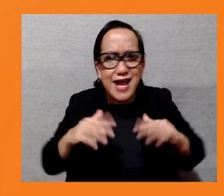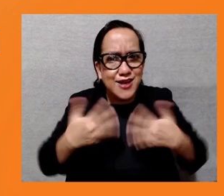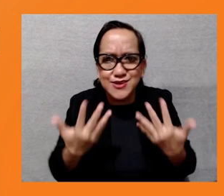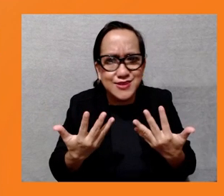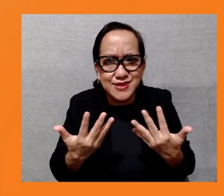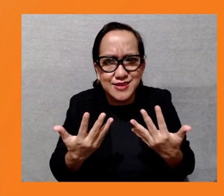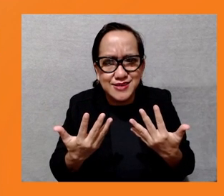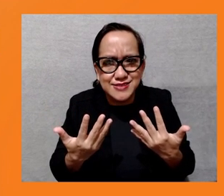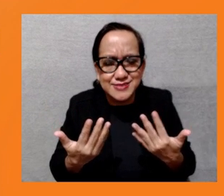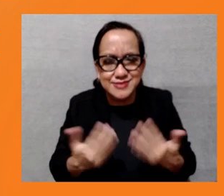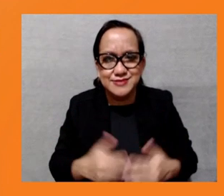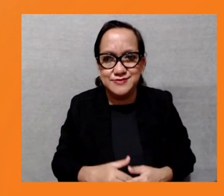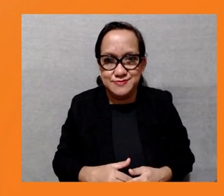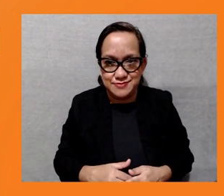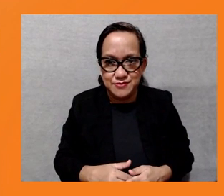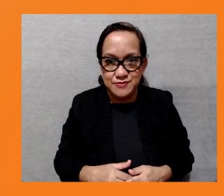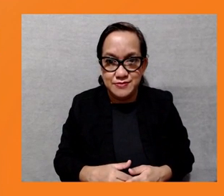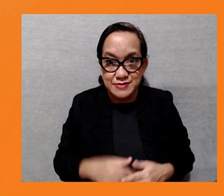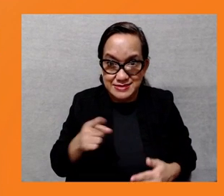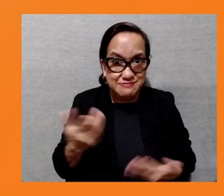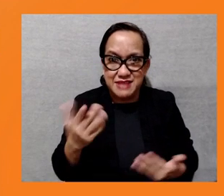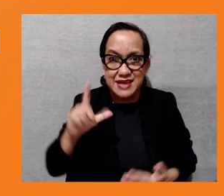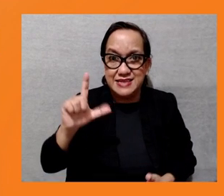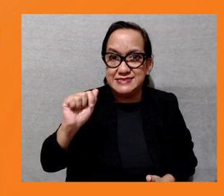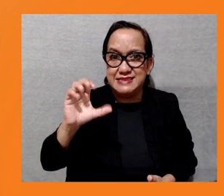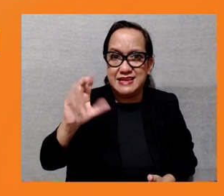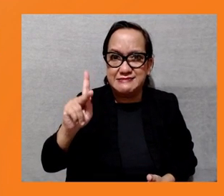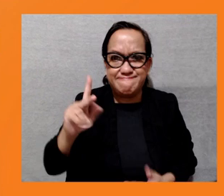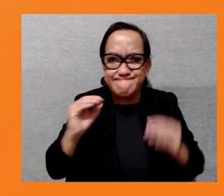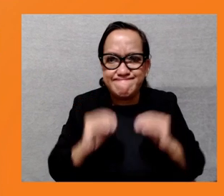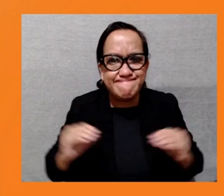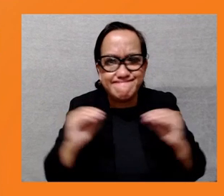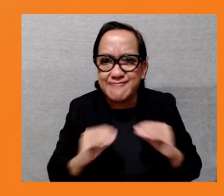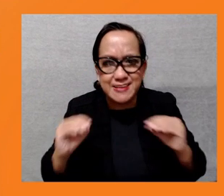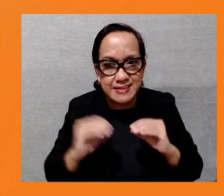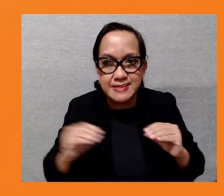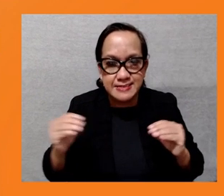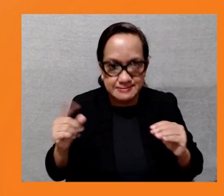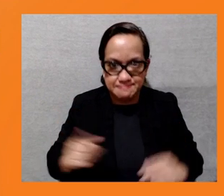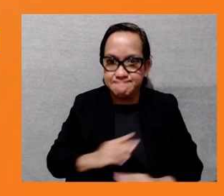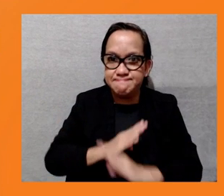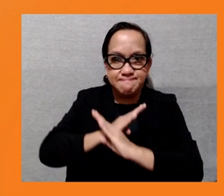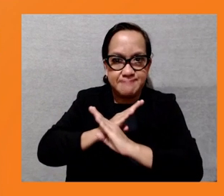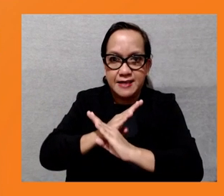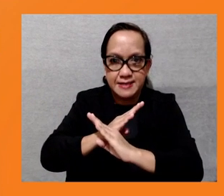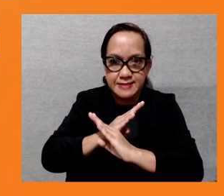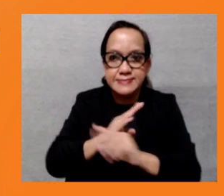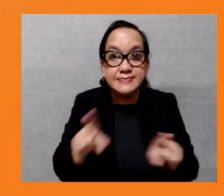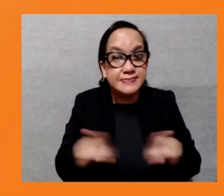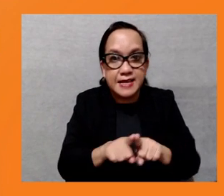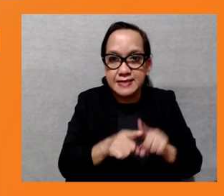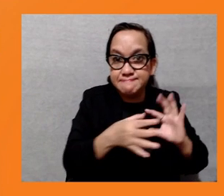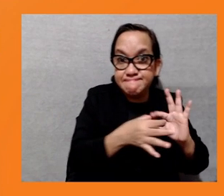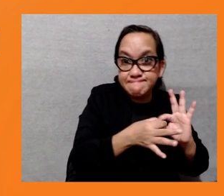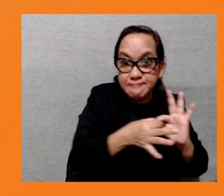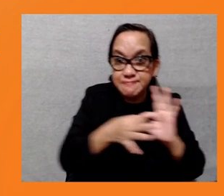these gaps and lessons on safeguards should be viewed interconnectedly in terms of implementation with the other two equally important